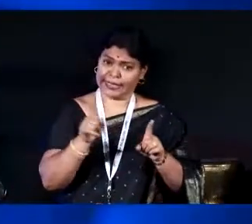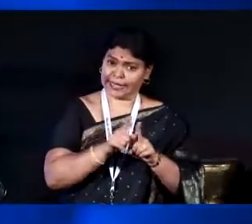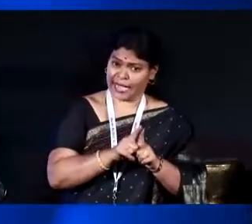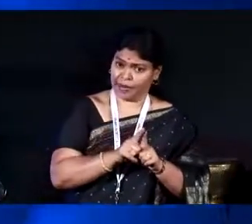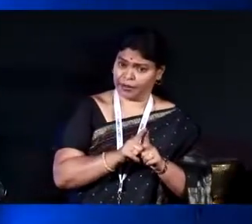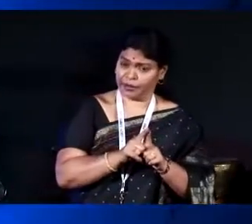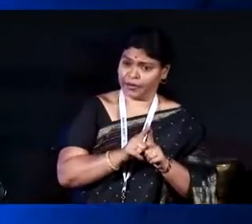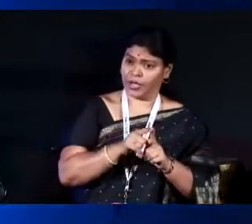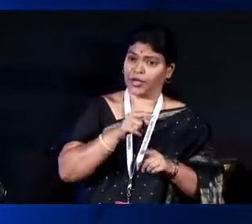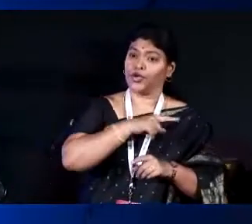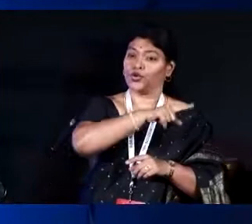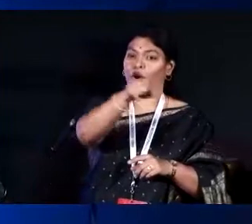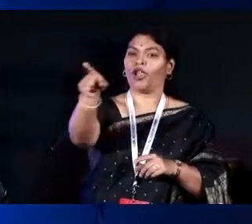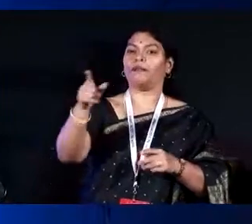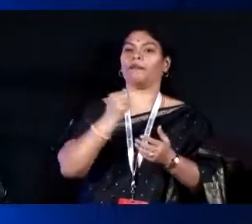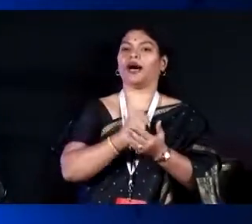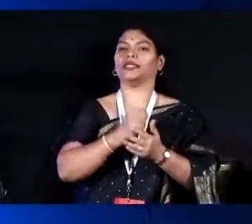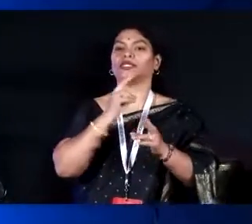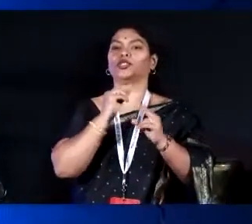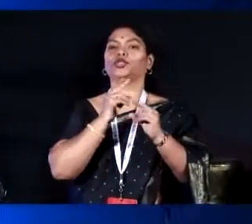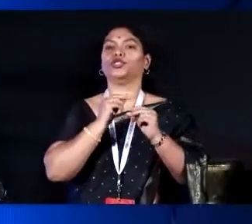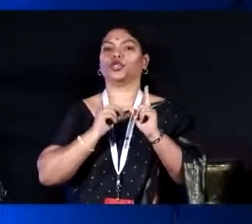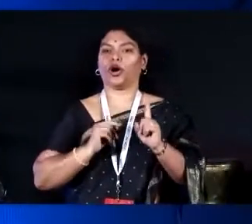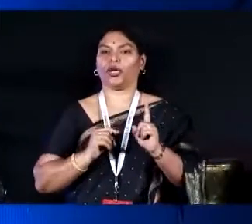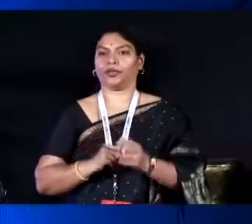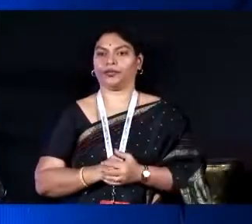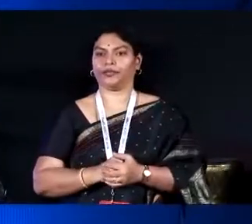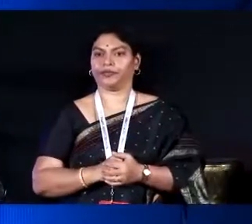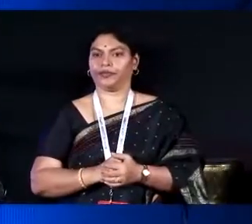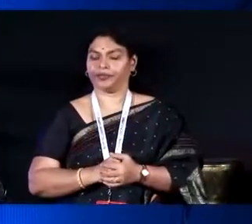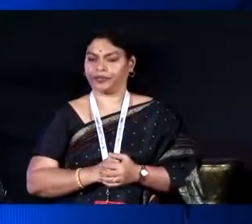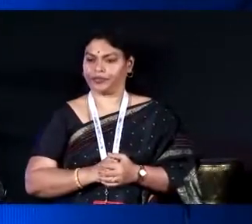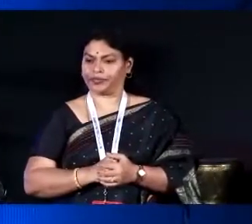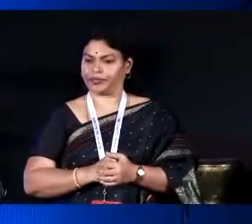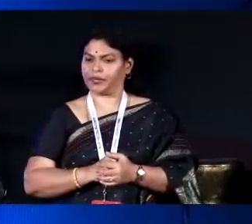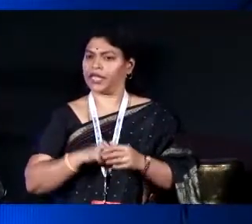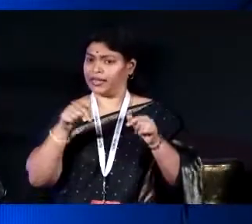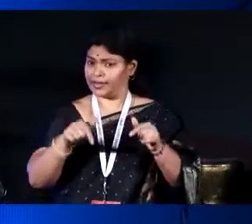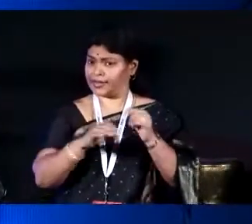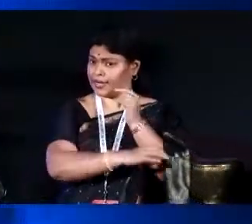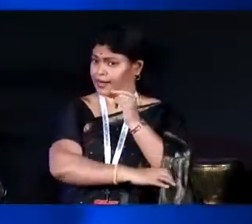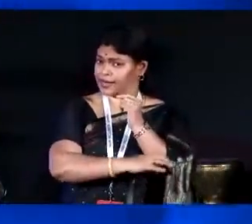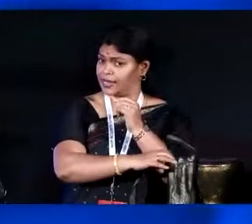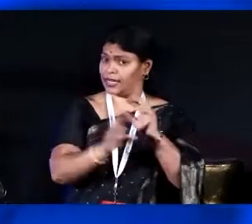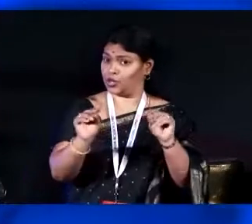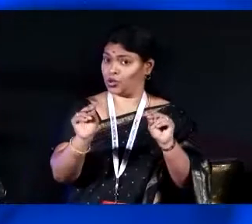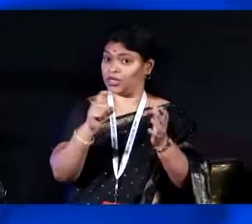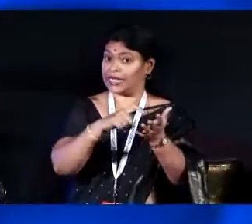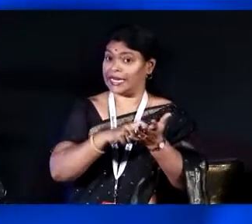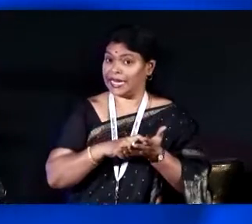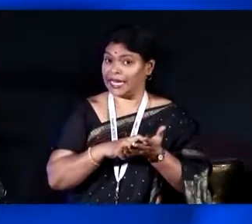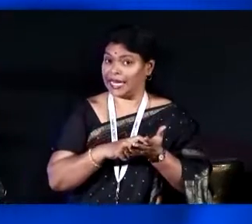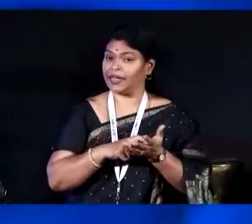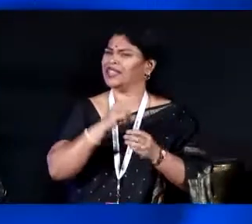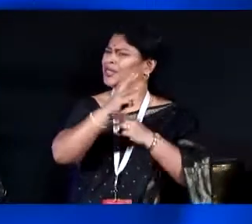talk, we all have to act. This country does not need or maybe